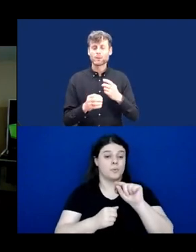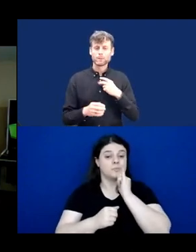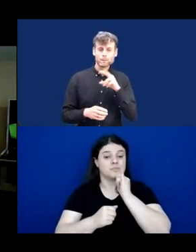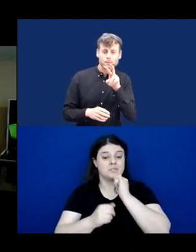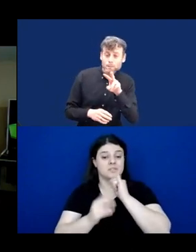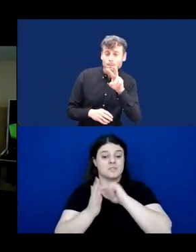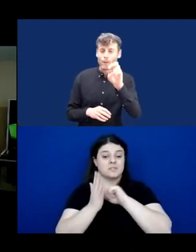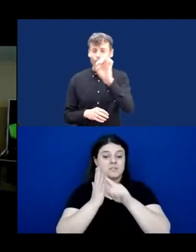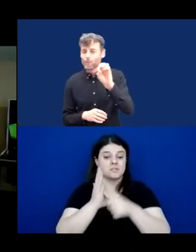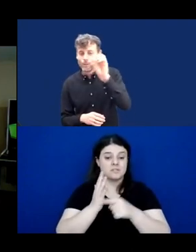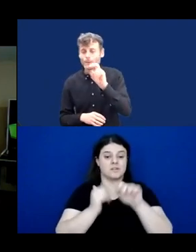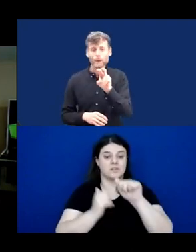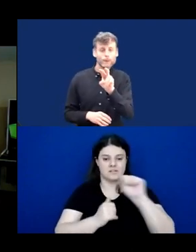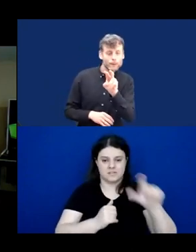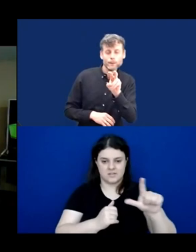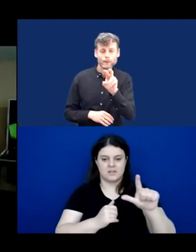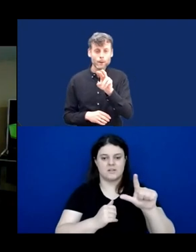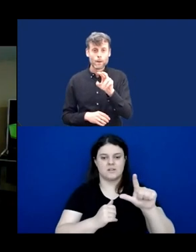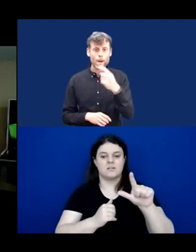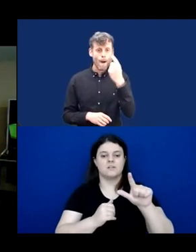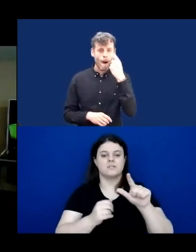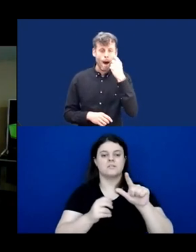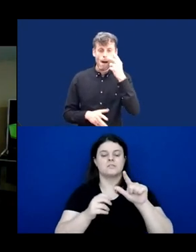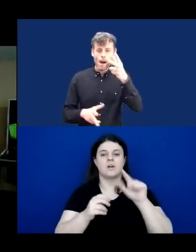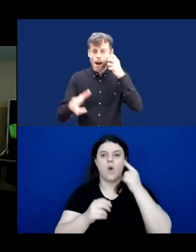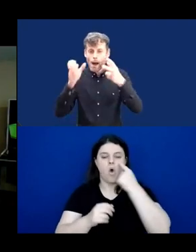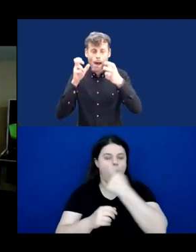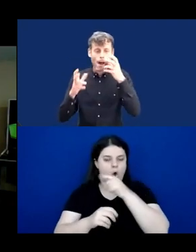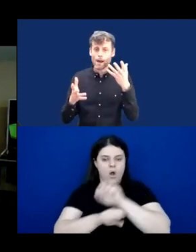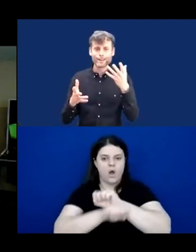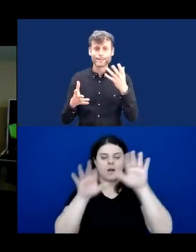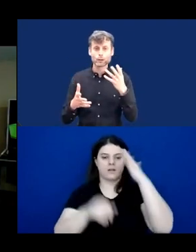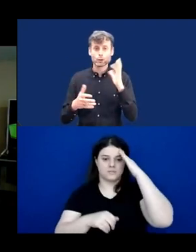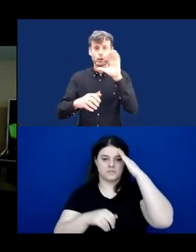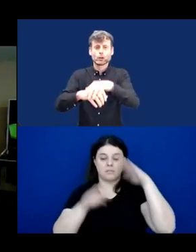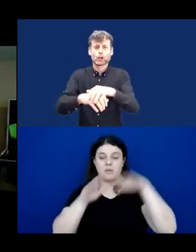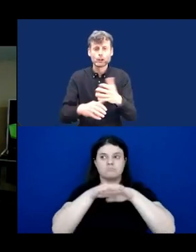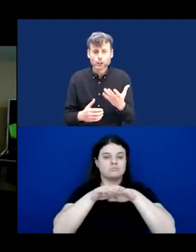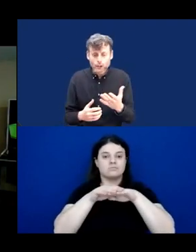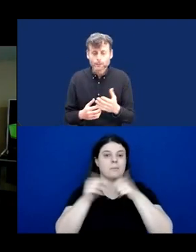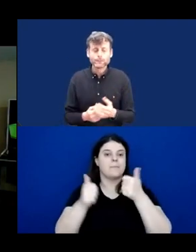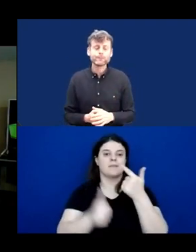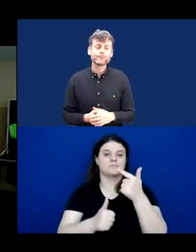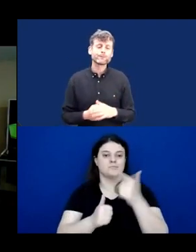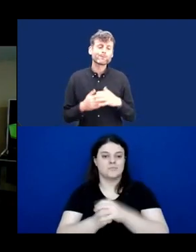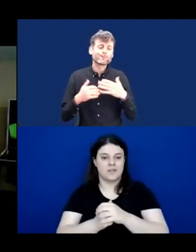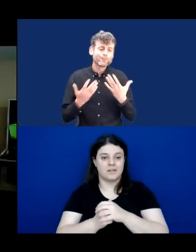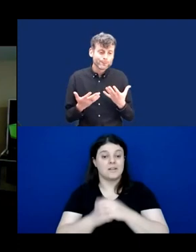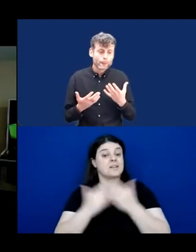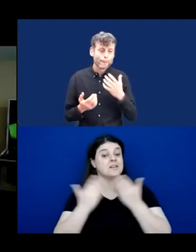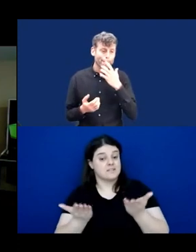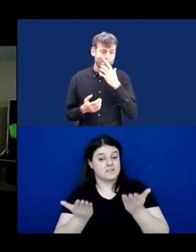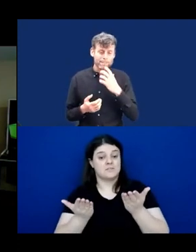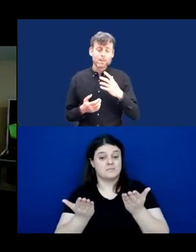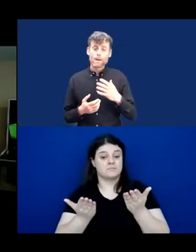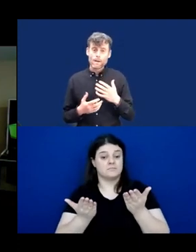Language uses are discernible to the eye, not to touch necessarily. And so there are